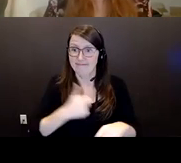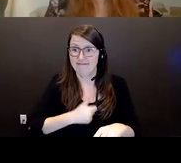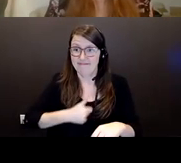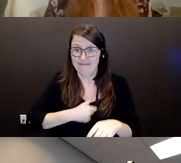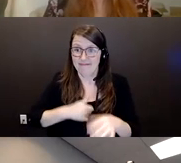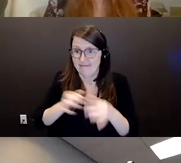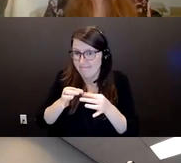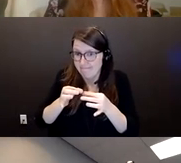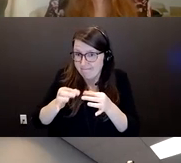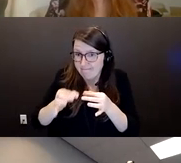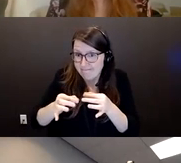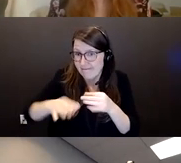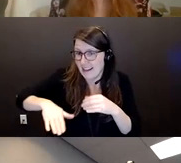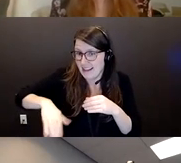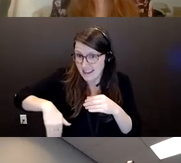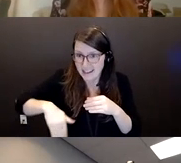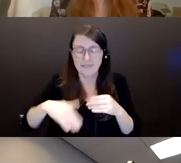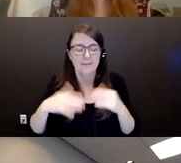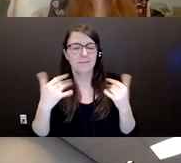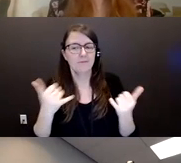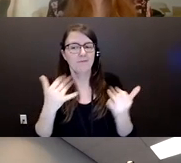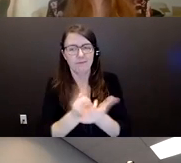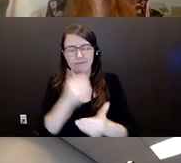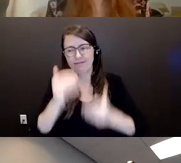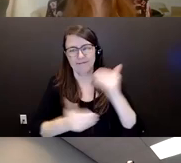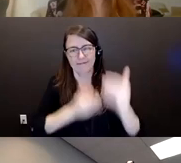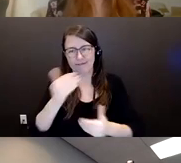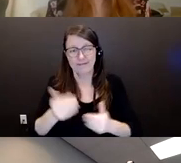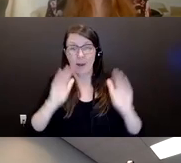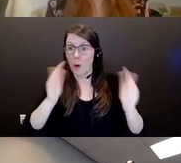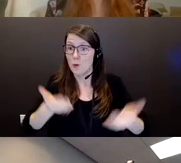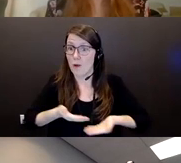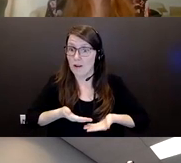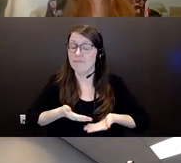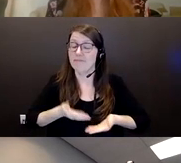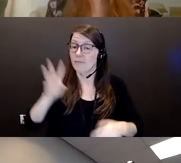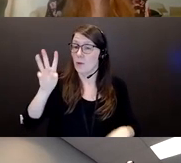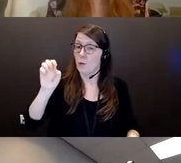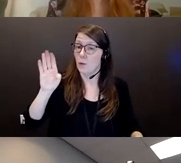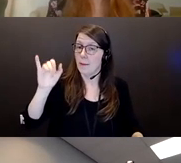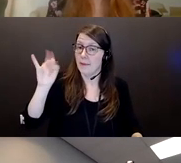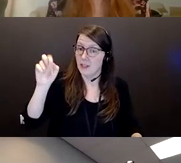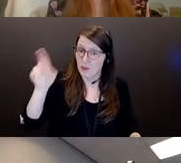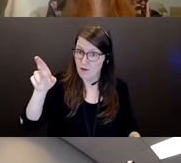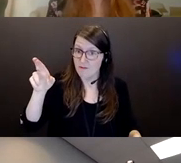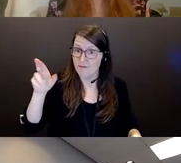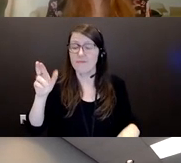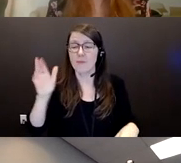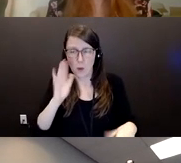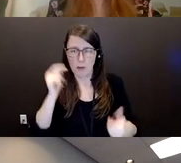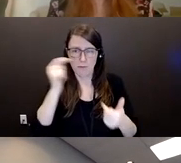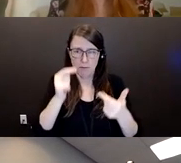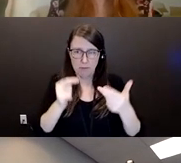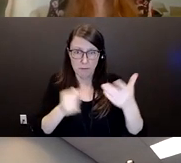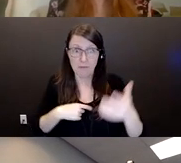So welcome to our webinar series. This is the first webinar in our webinar for the victims and survivors of crime